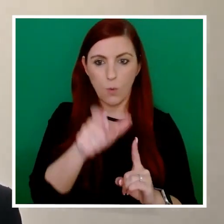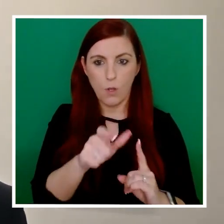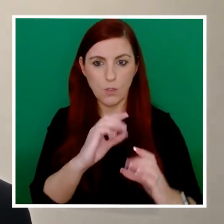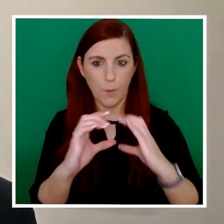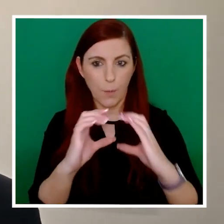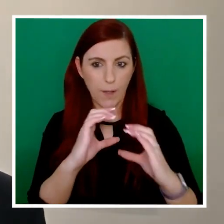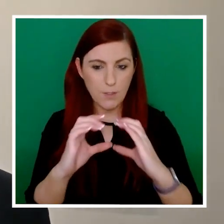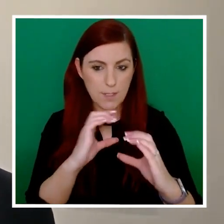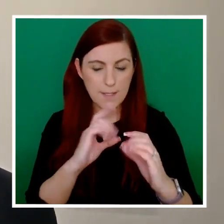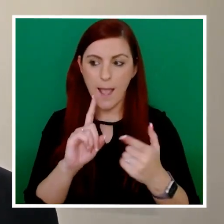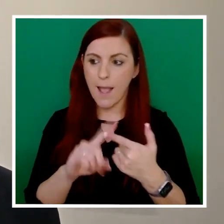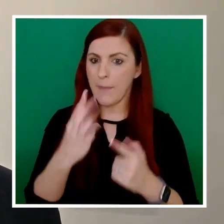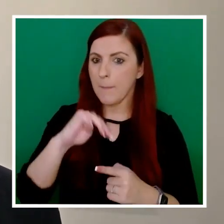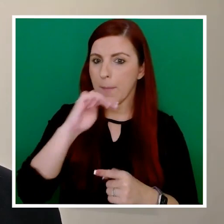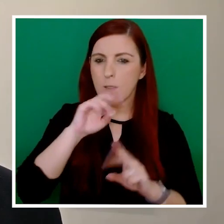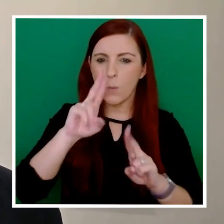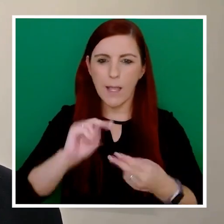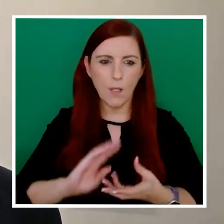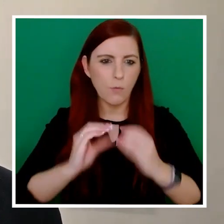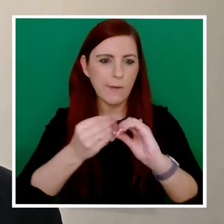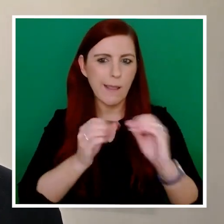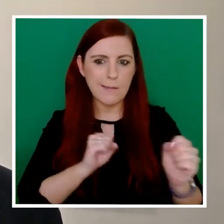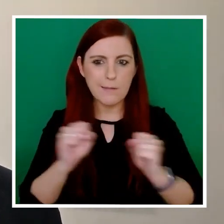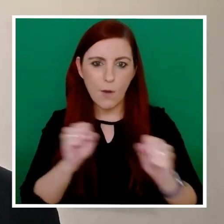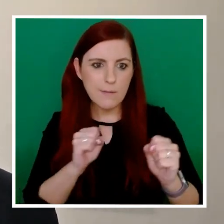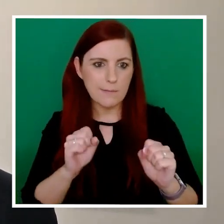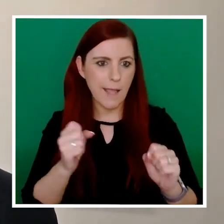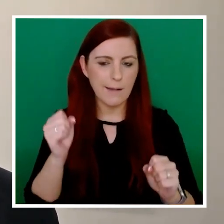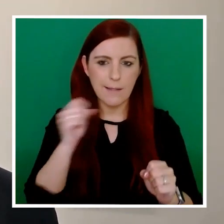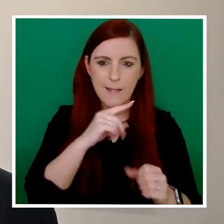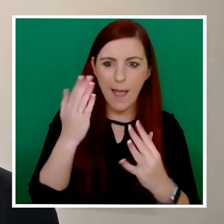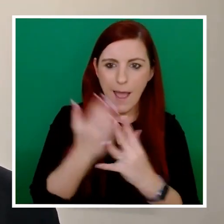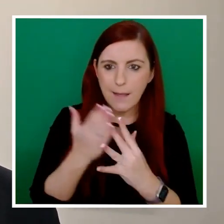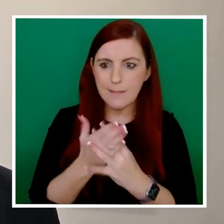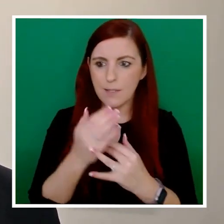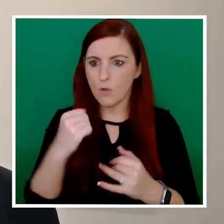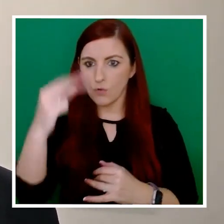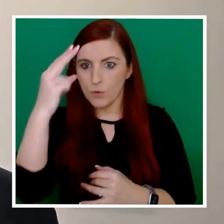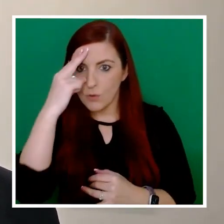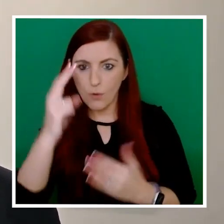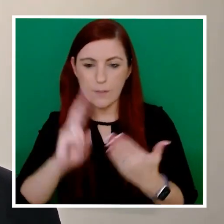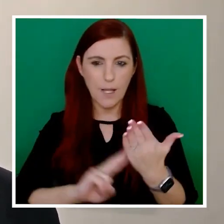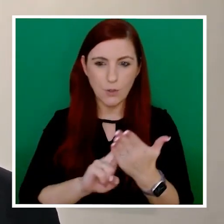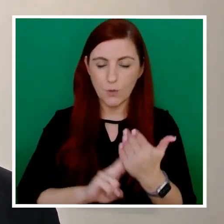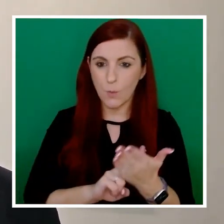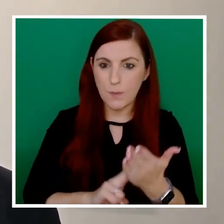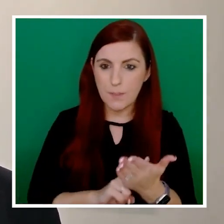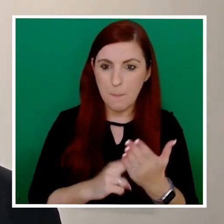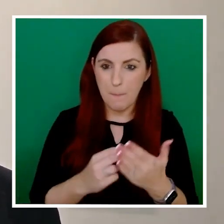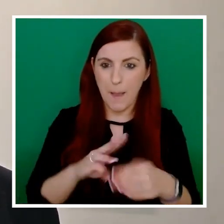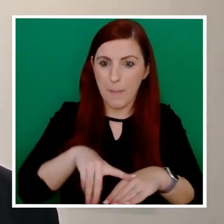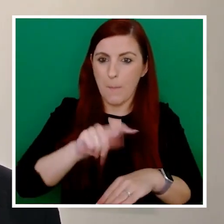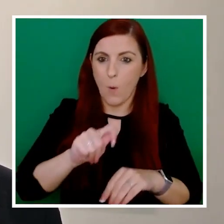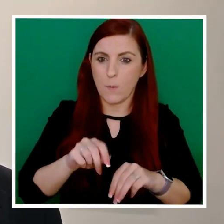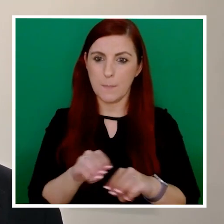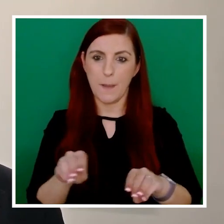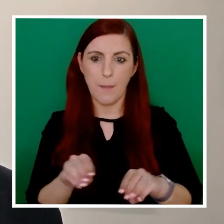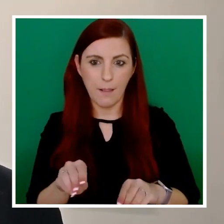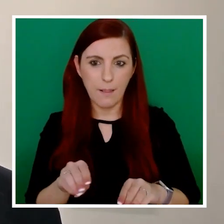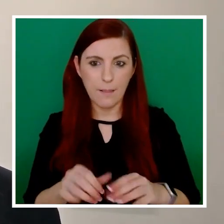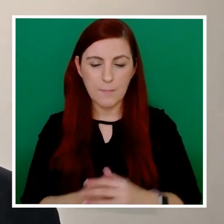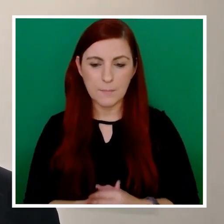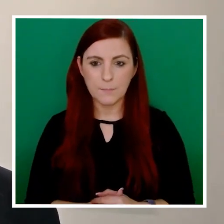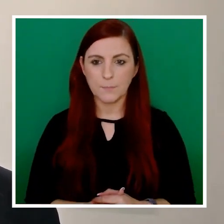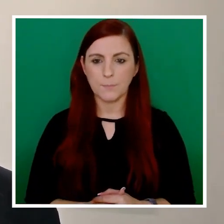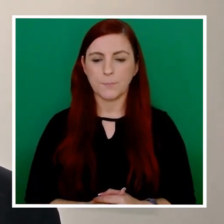and that allows us to create services which can be accessed and understood and used to the greatest extent by as many people as